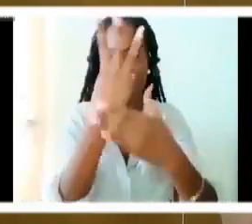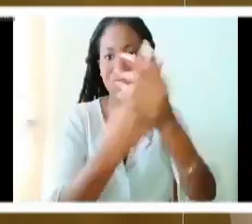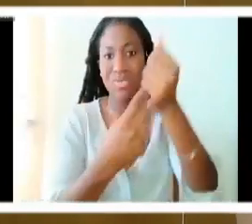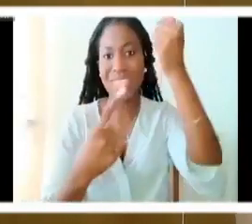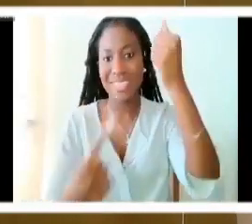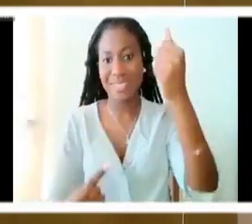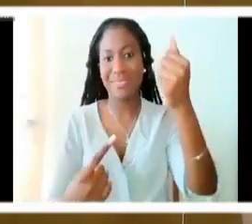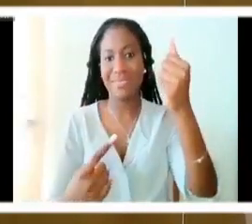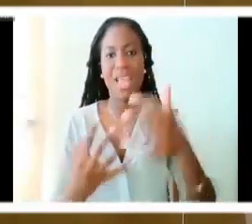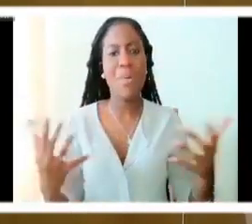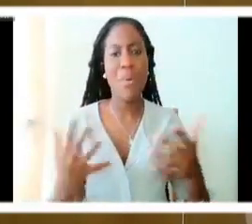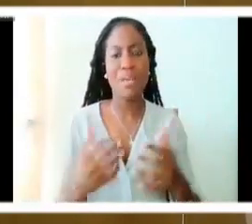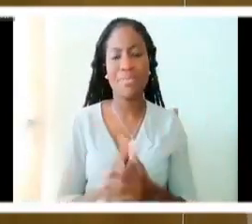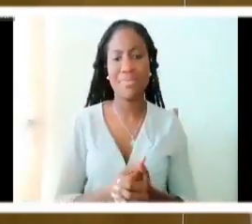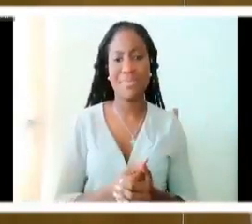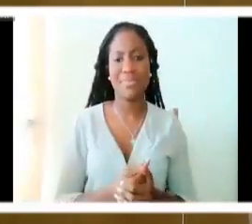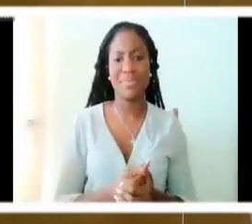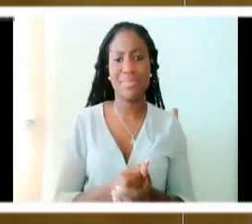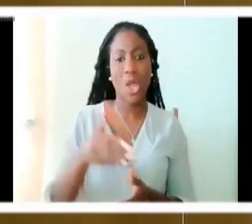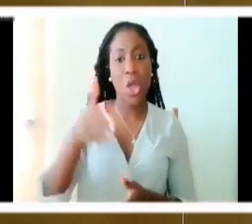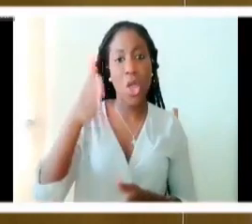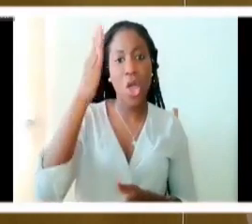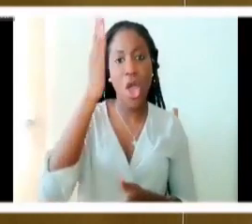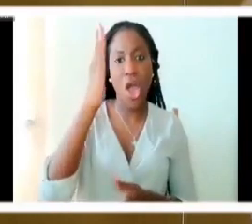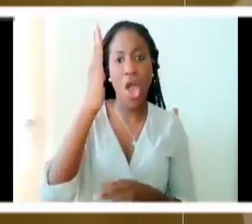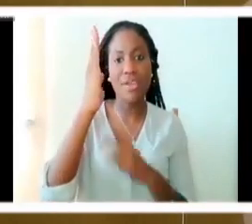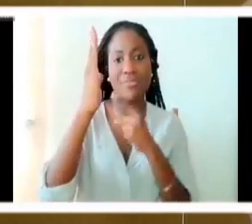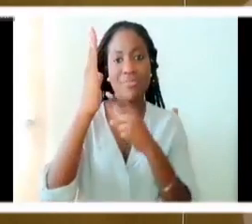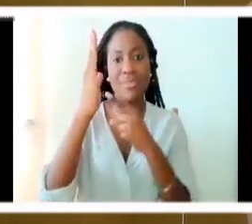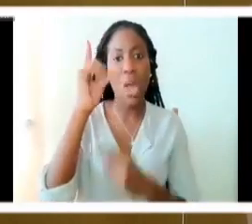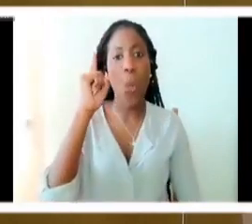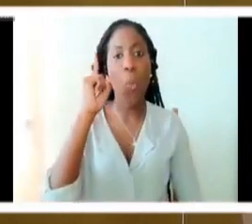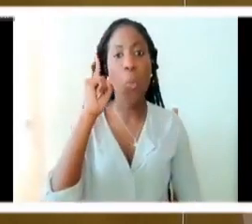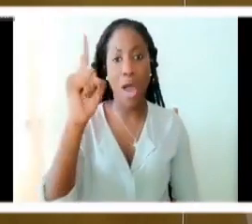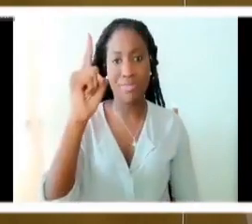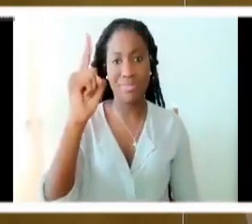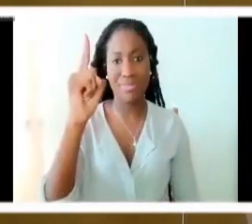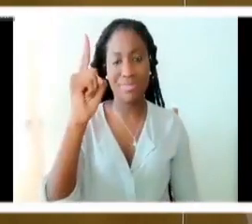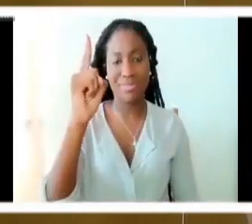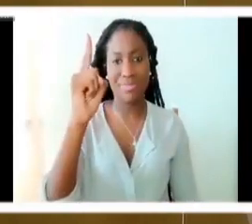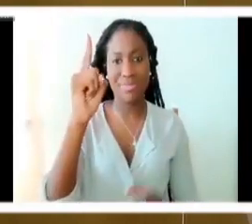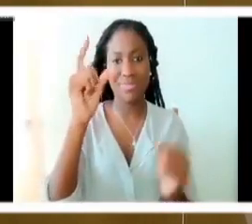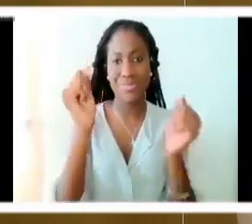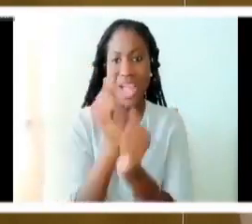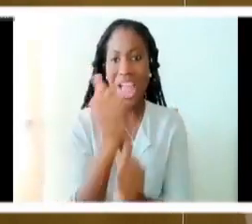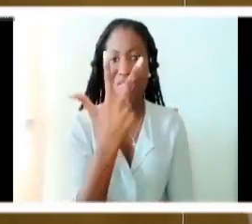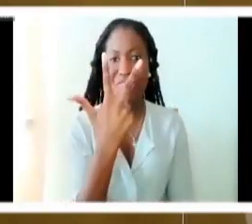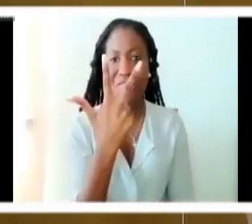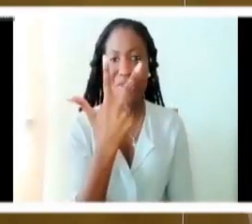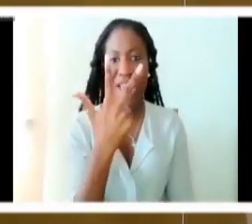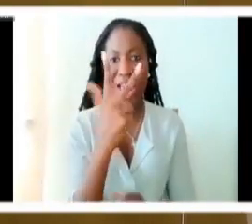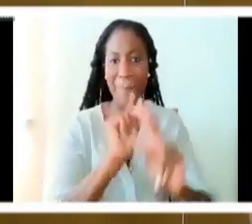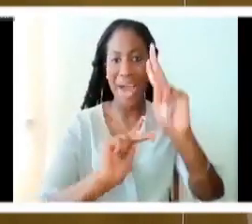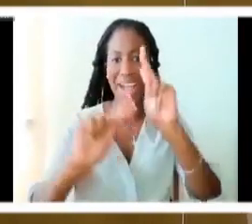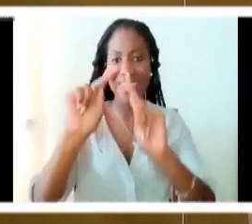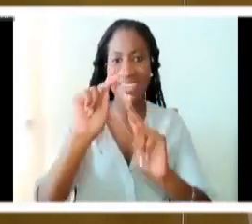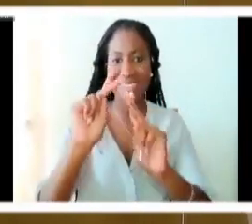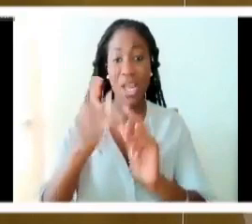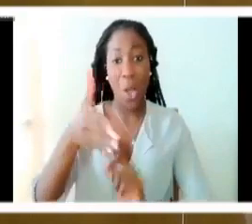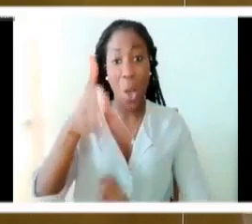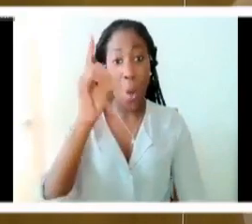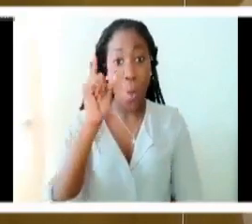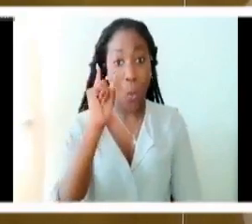it? is that God is one but God is three persons. God is one God